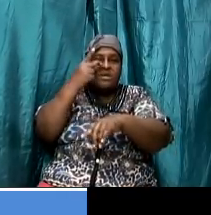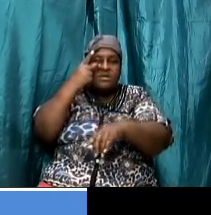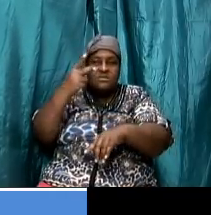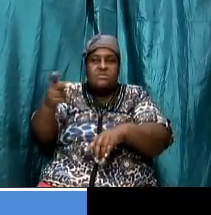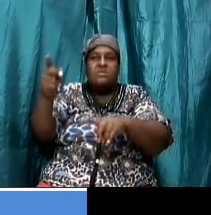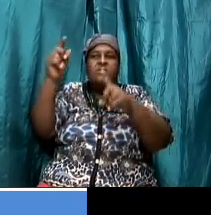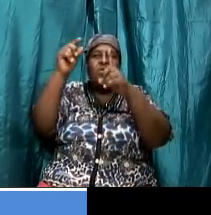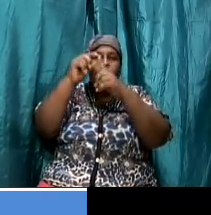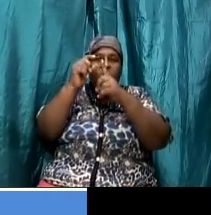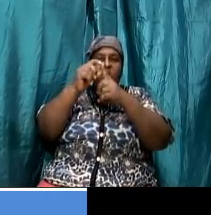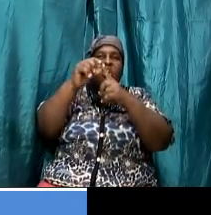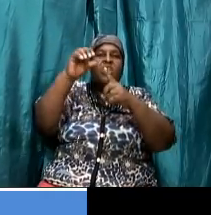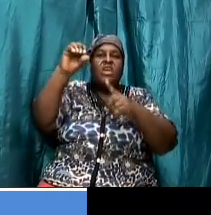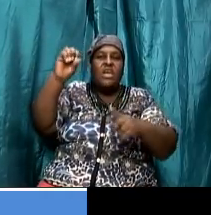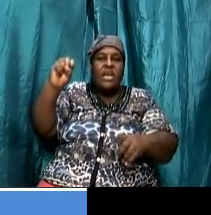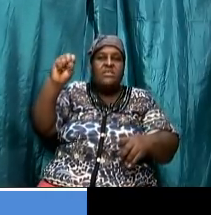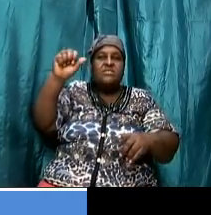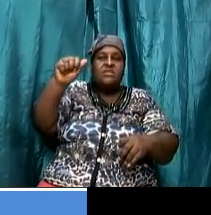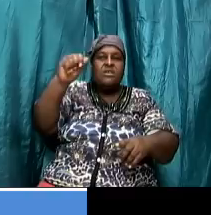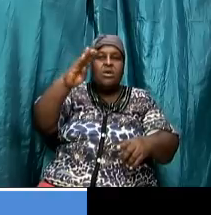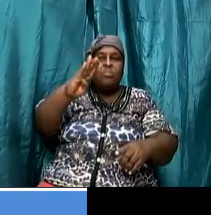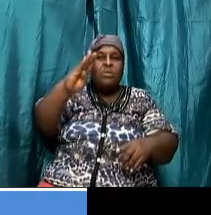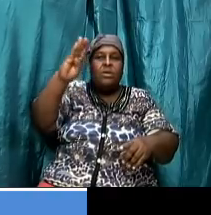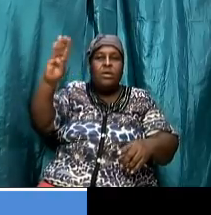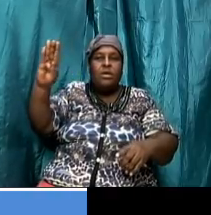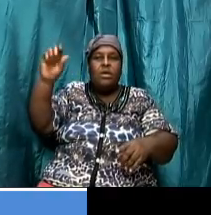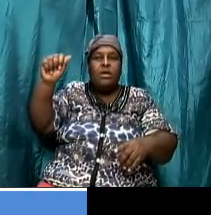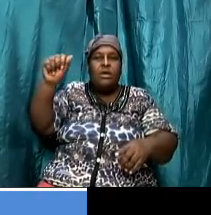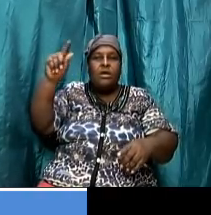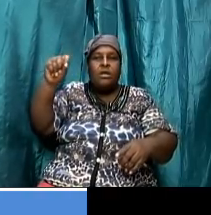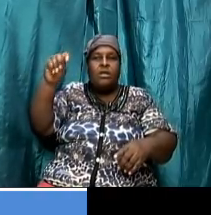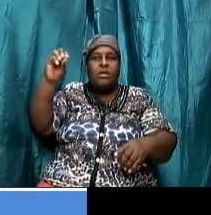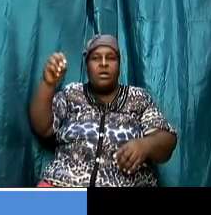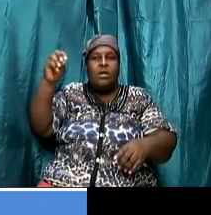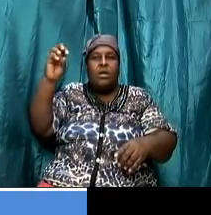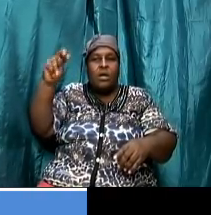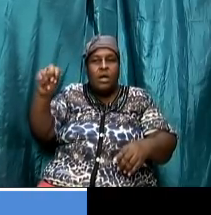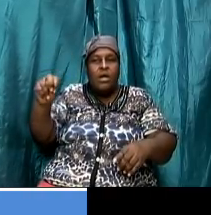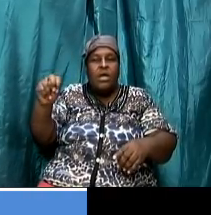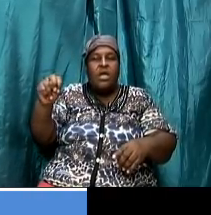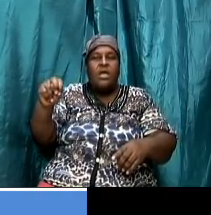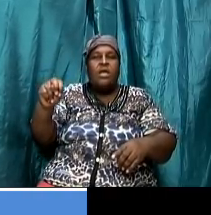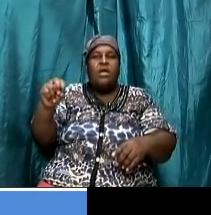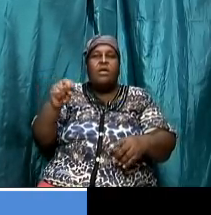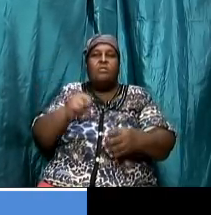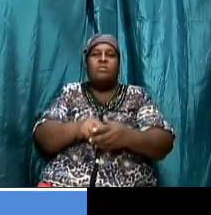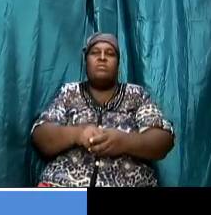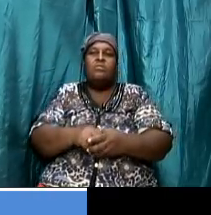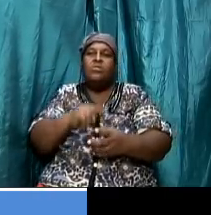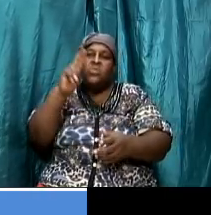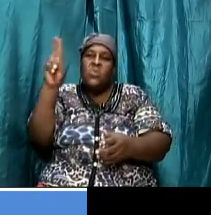68 times in 62 verses and every time it uses the term